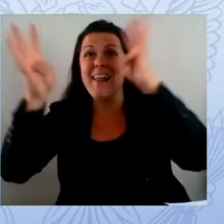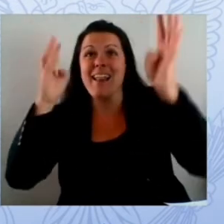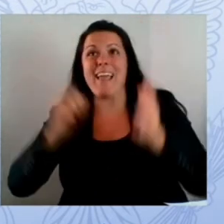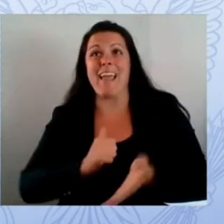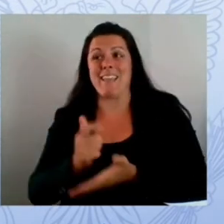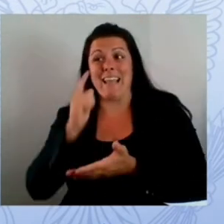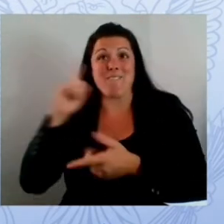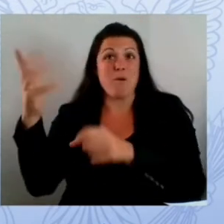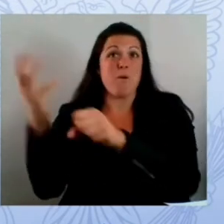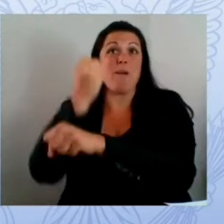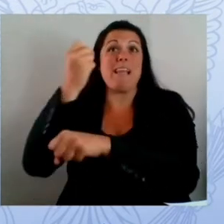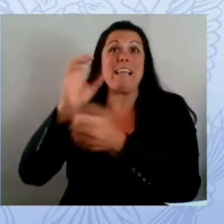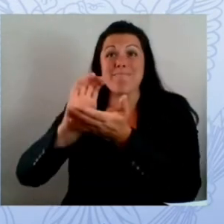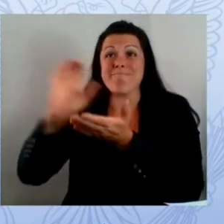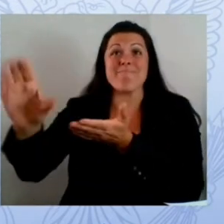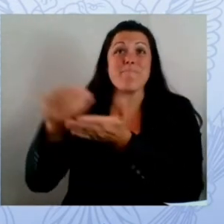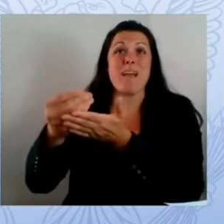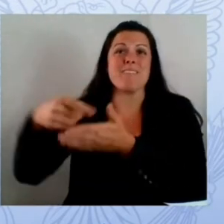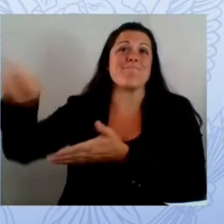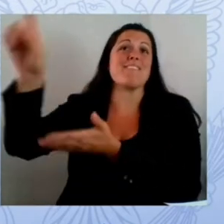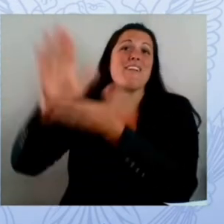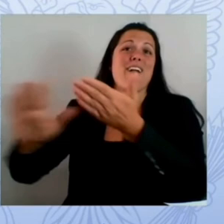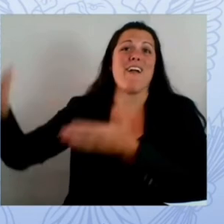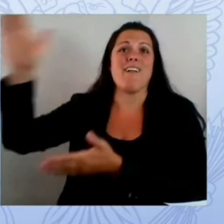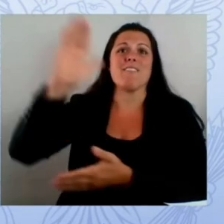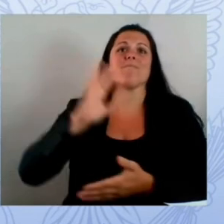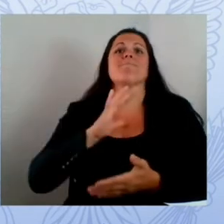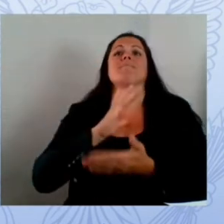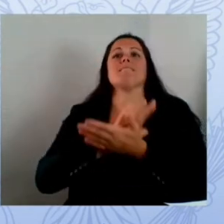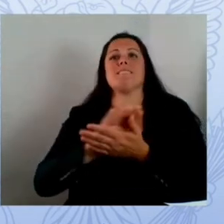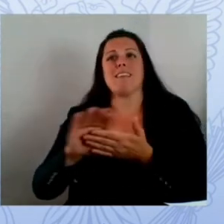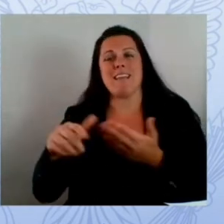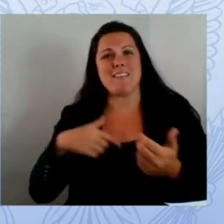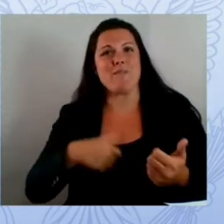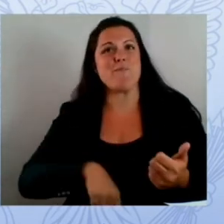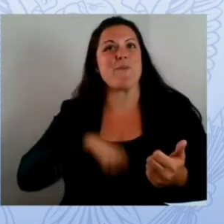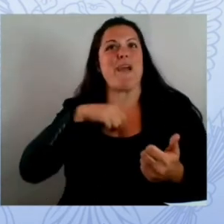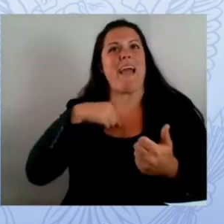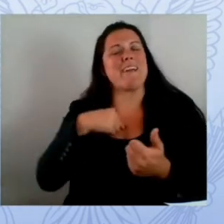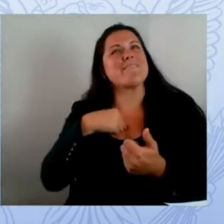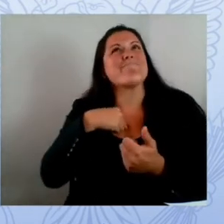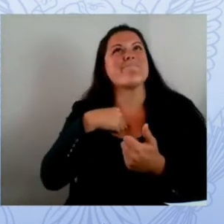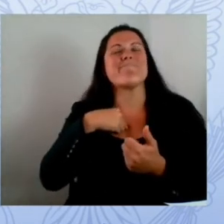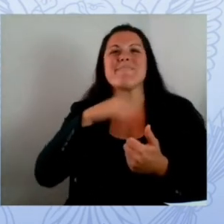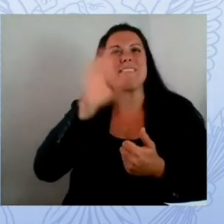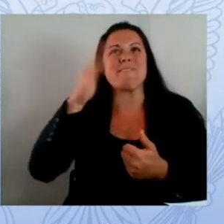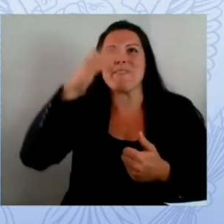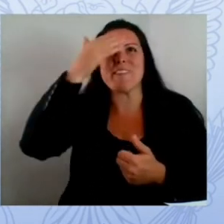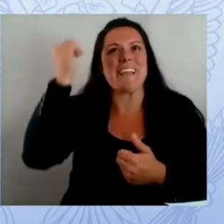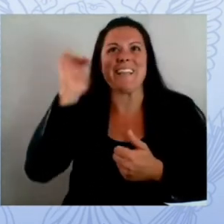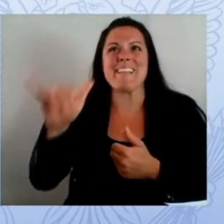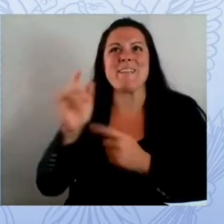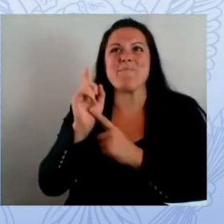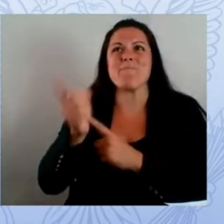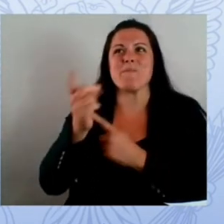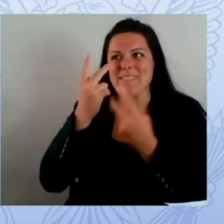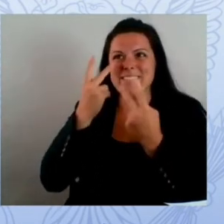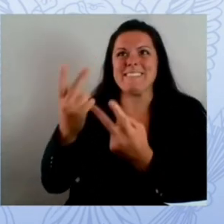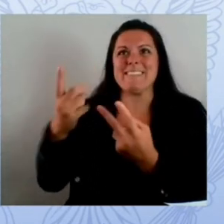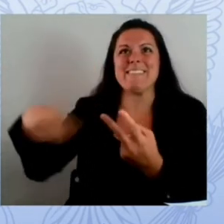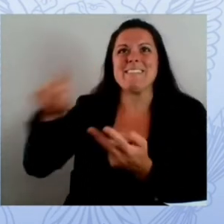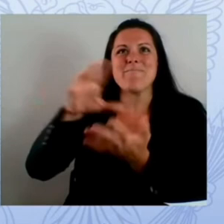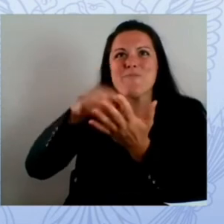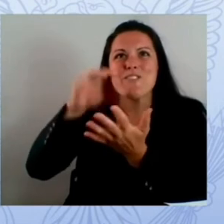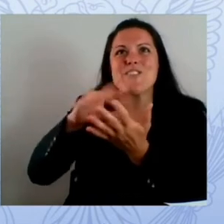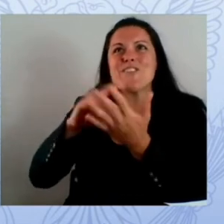conclusion of the cyber madness event and telling me that their child their daughter getting that money and that scholarship made